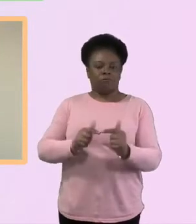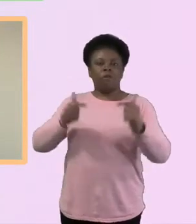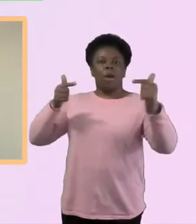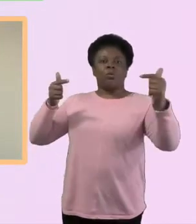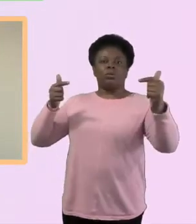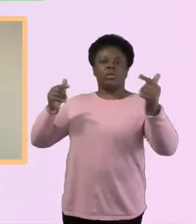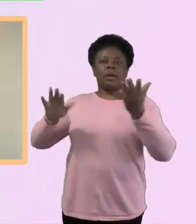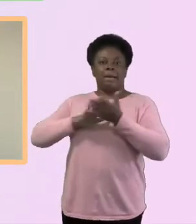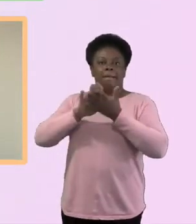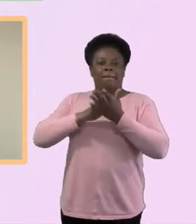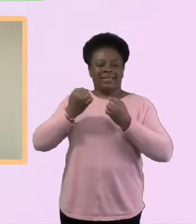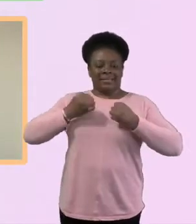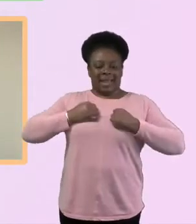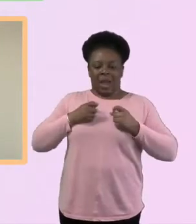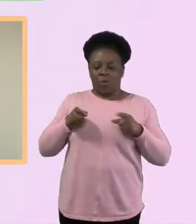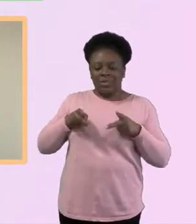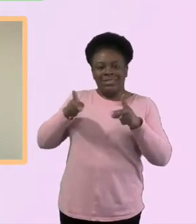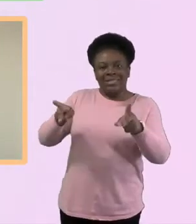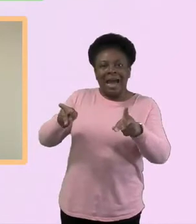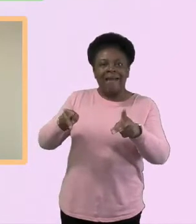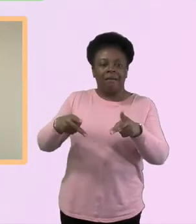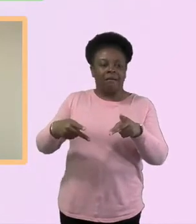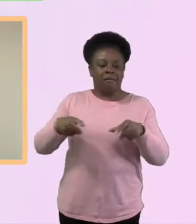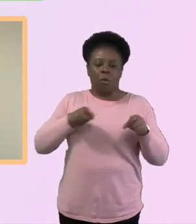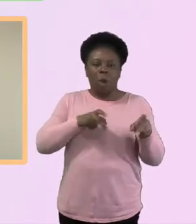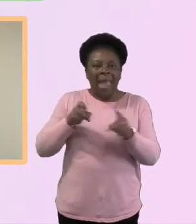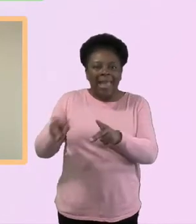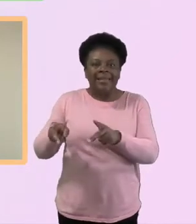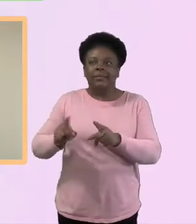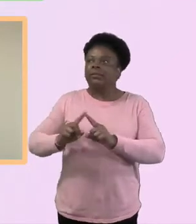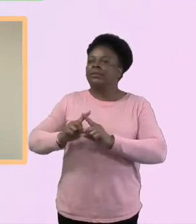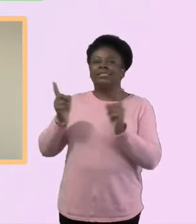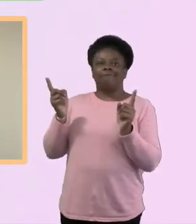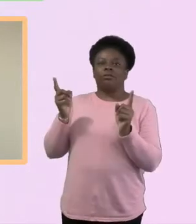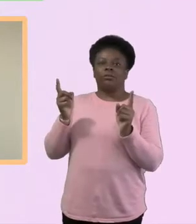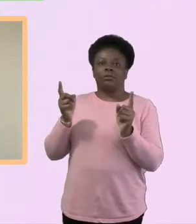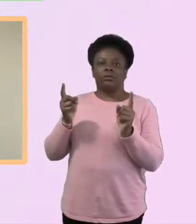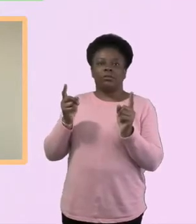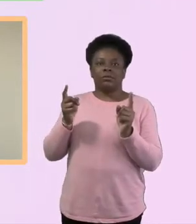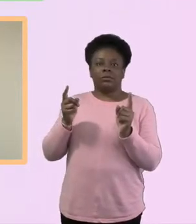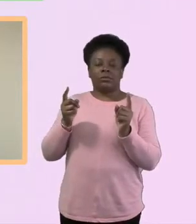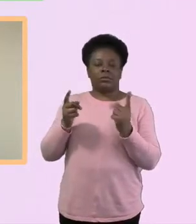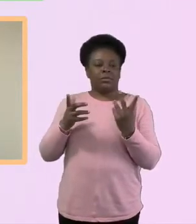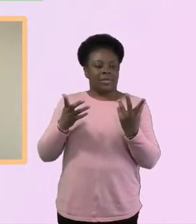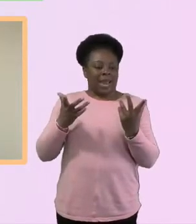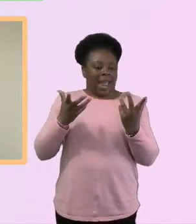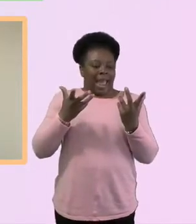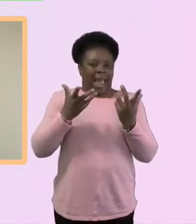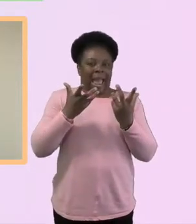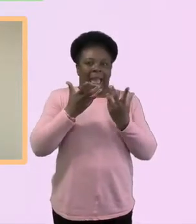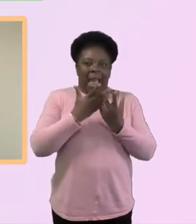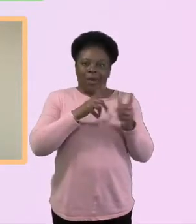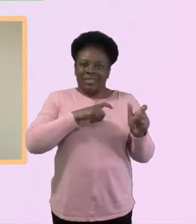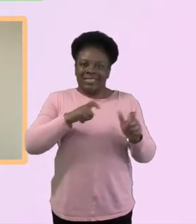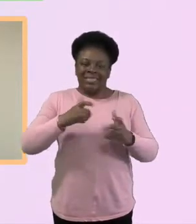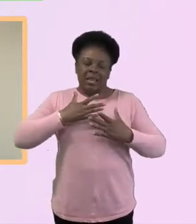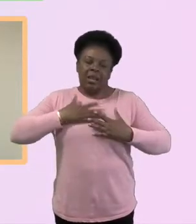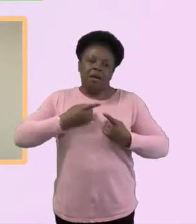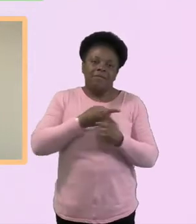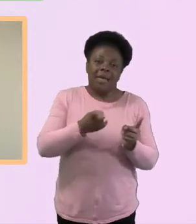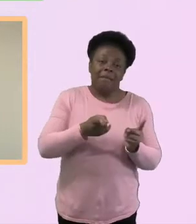pandemic. And so we're doing stuff alongside people. So we've, we've got to love them, haven't we? Otherwise it just,